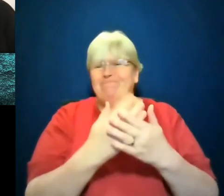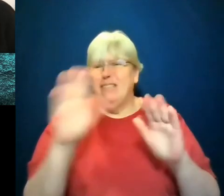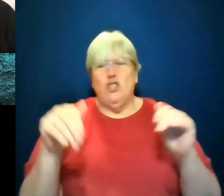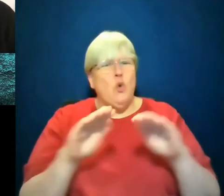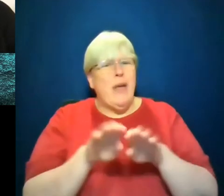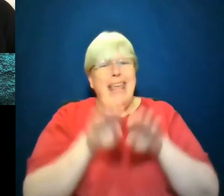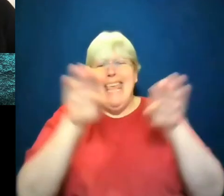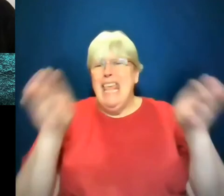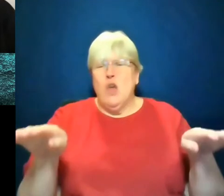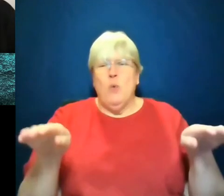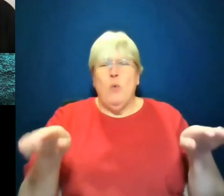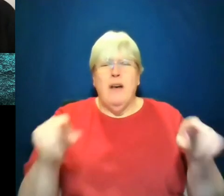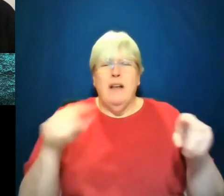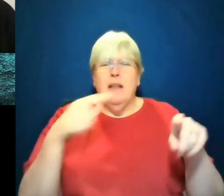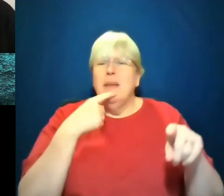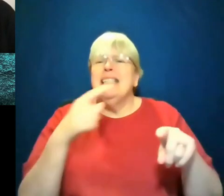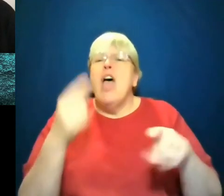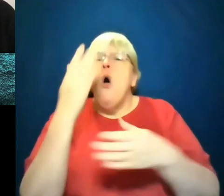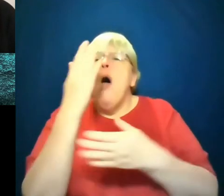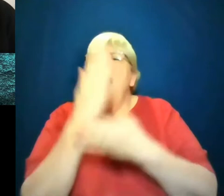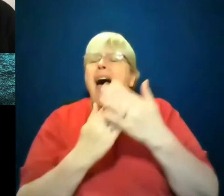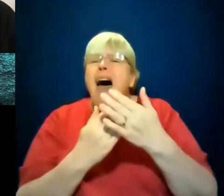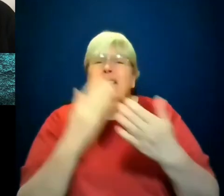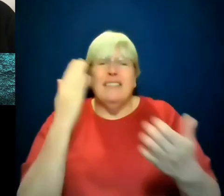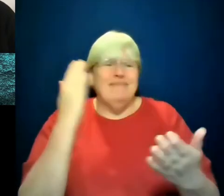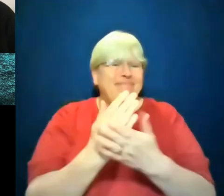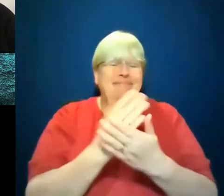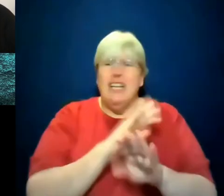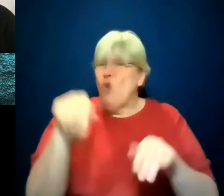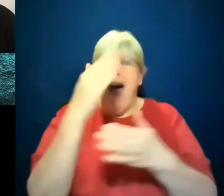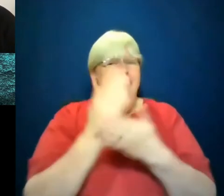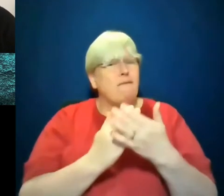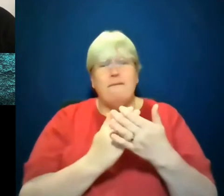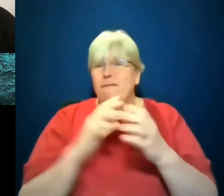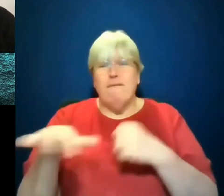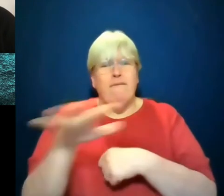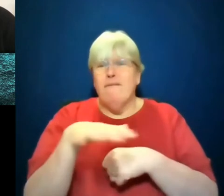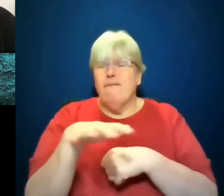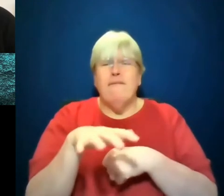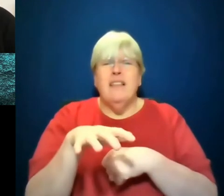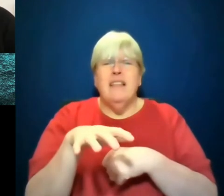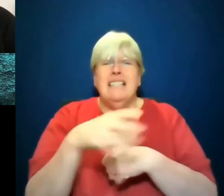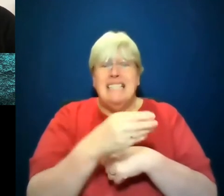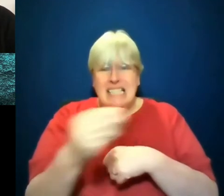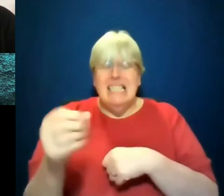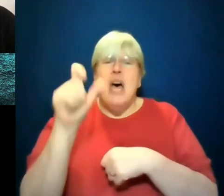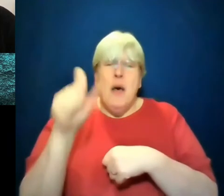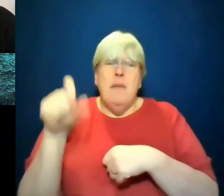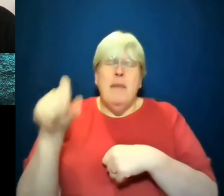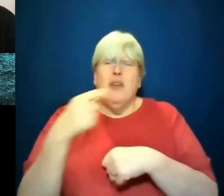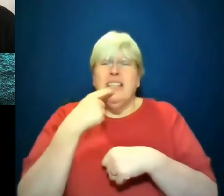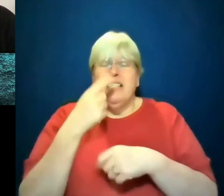half. It's really, numerically, it simply is not half. But there are people who are disgusted by what happened